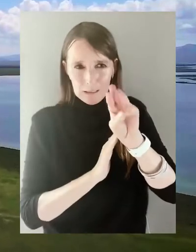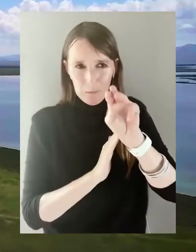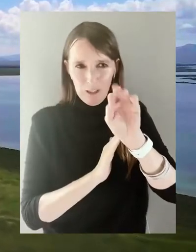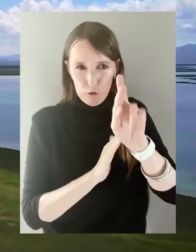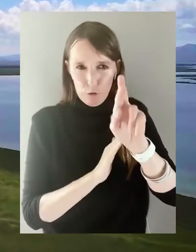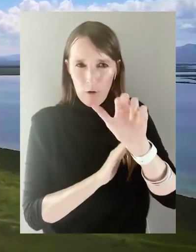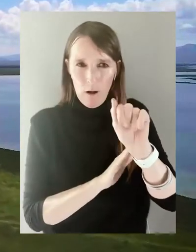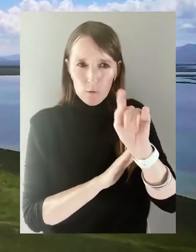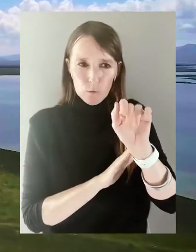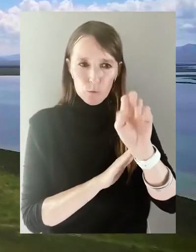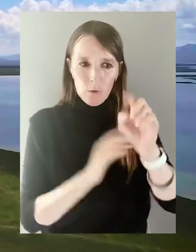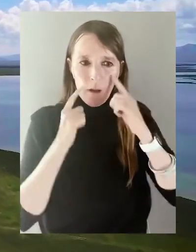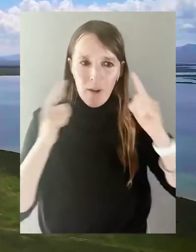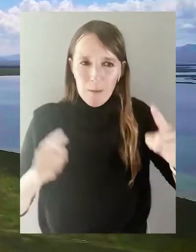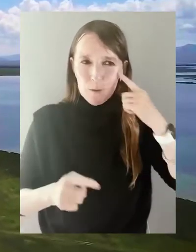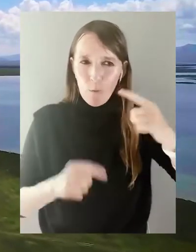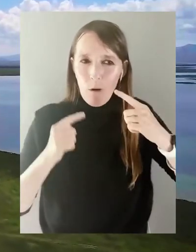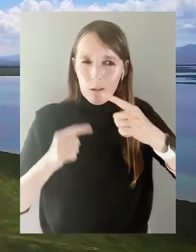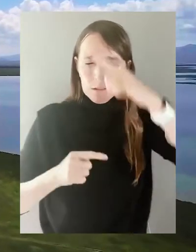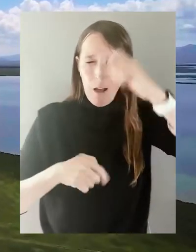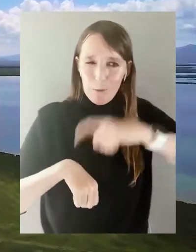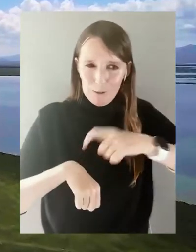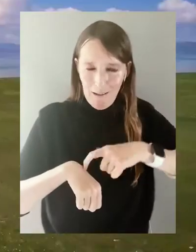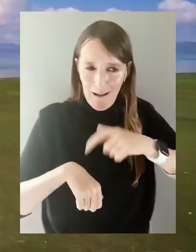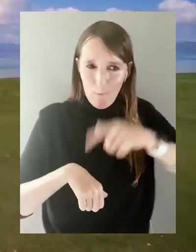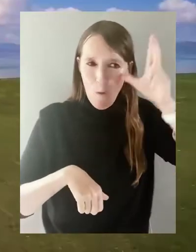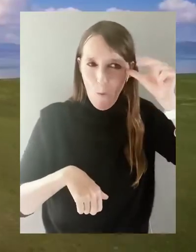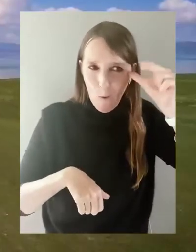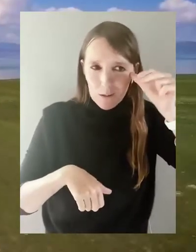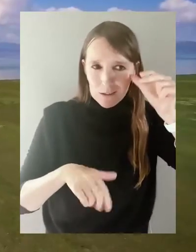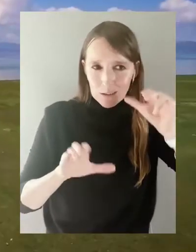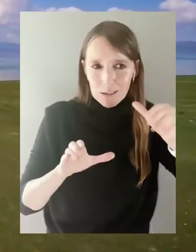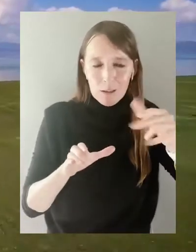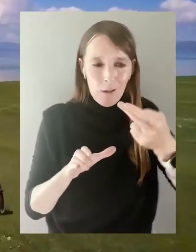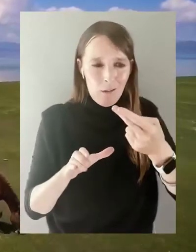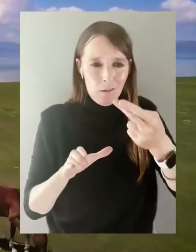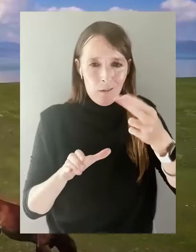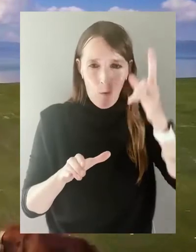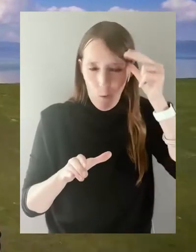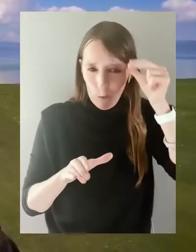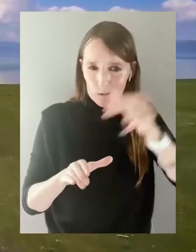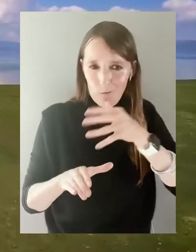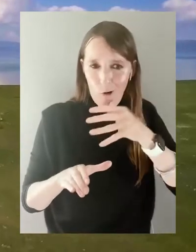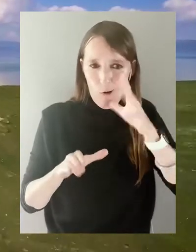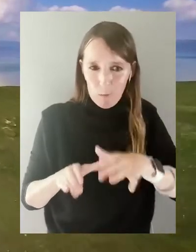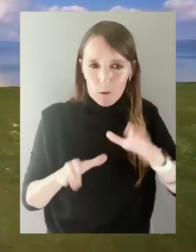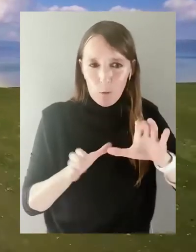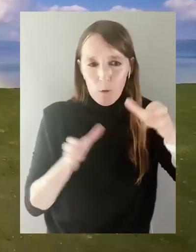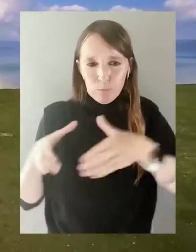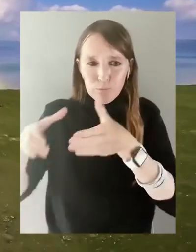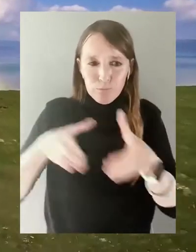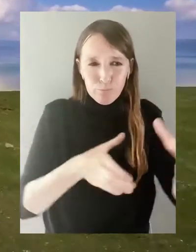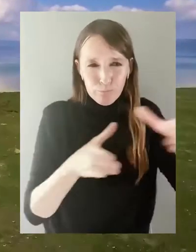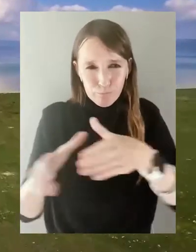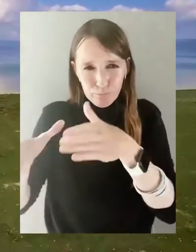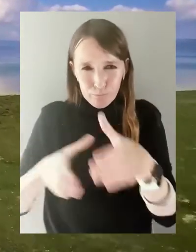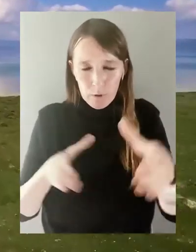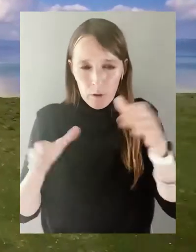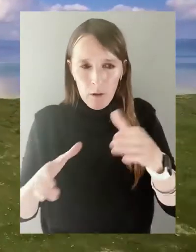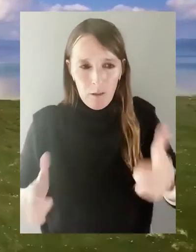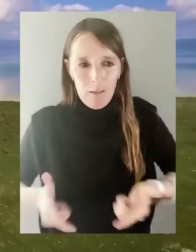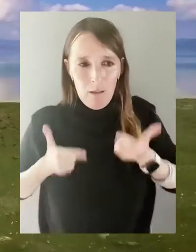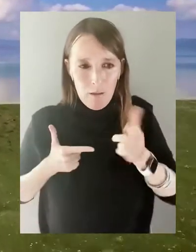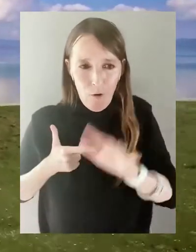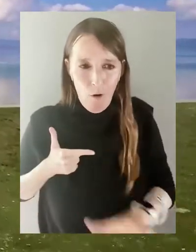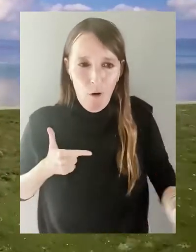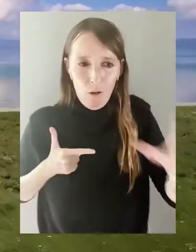the altitude of 3,016 meters and is famous for summer pastures. It is a place where local herders live for